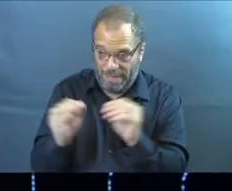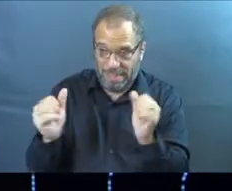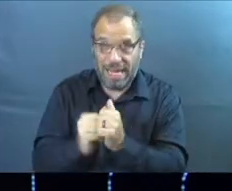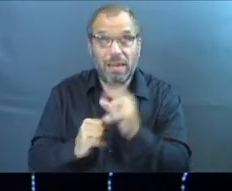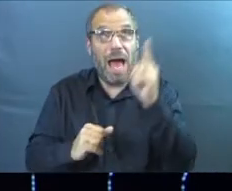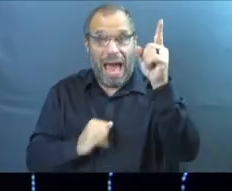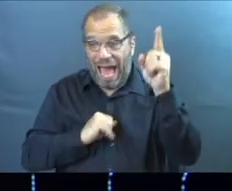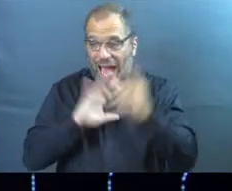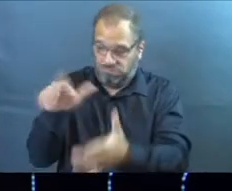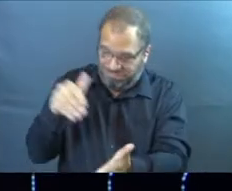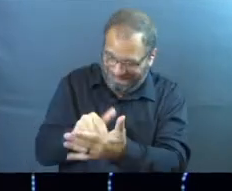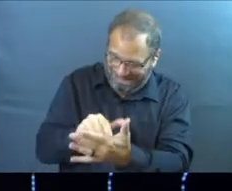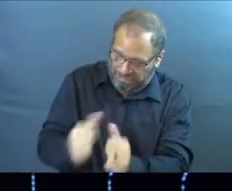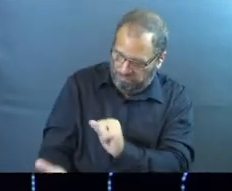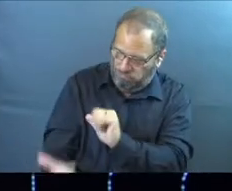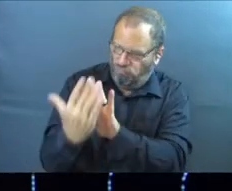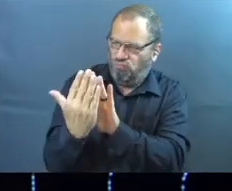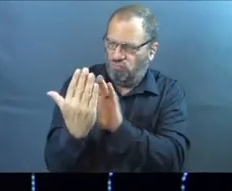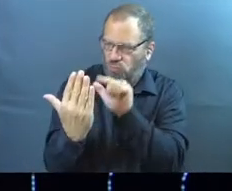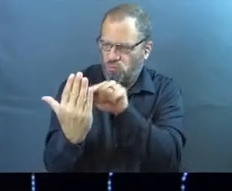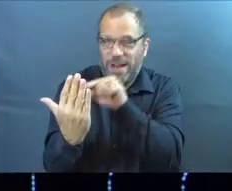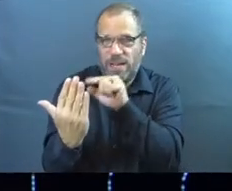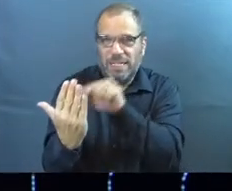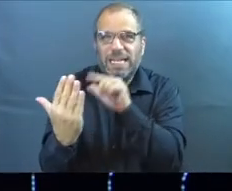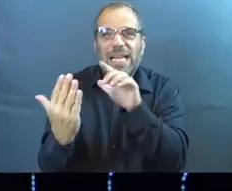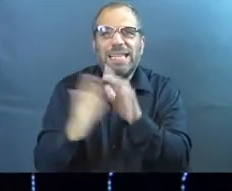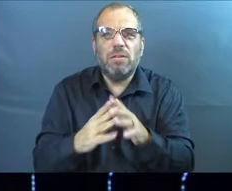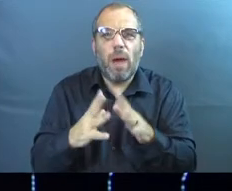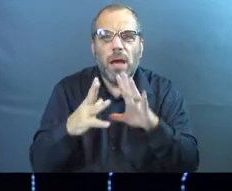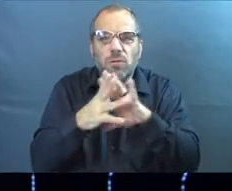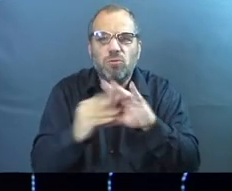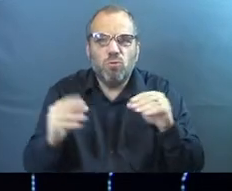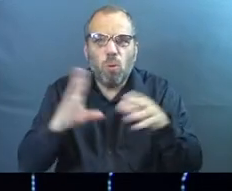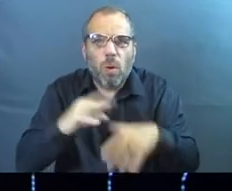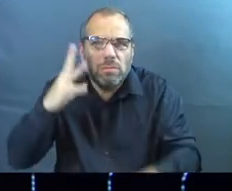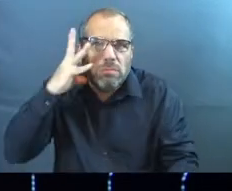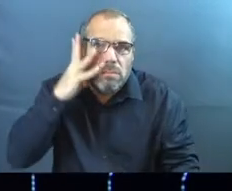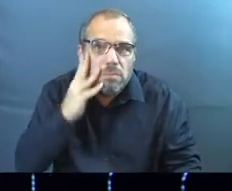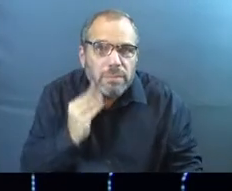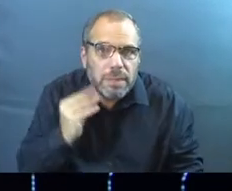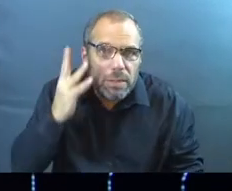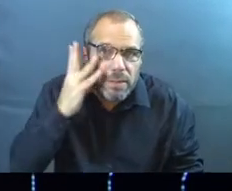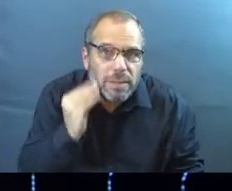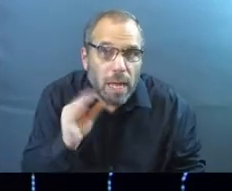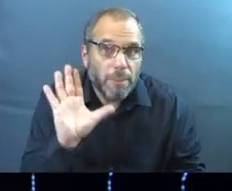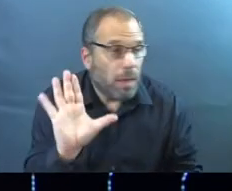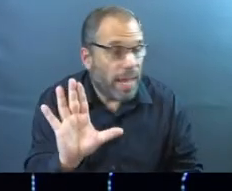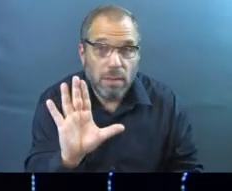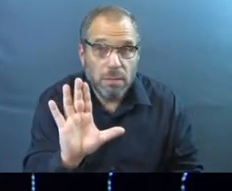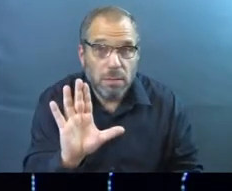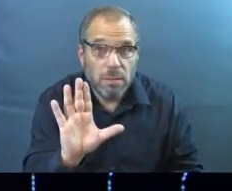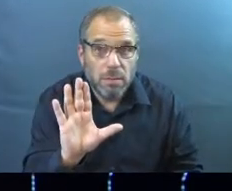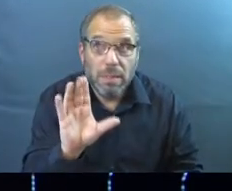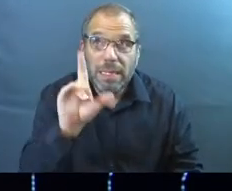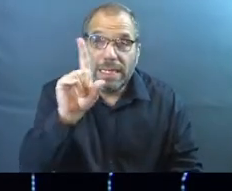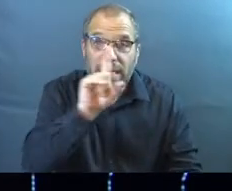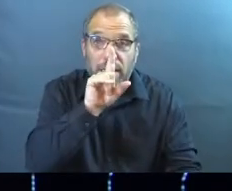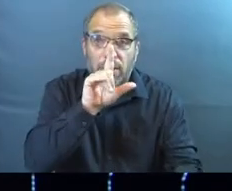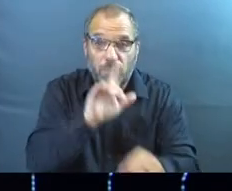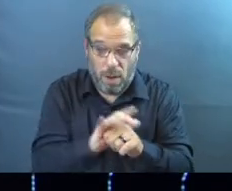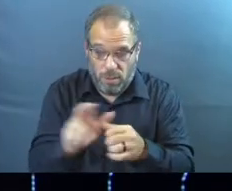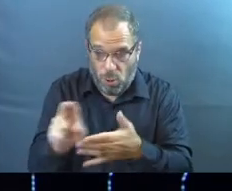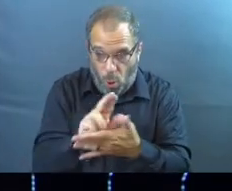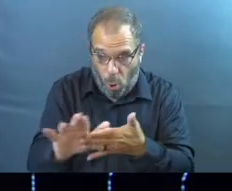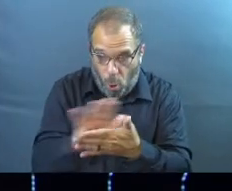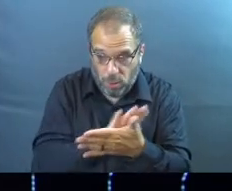I will be there in your midst. And that's why you have those kinds of stories. But make no mistake. He does not promise his